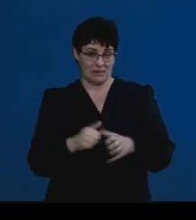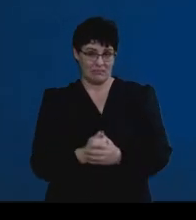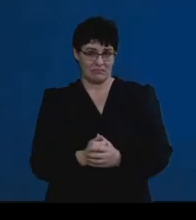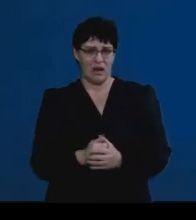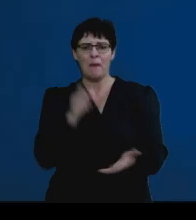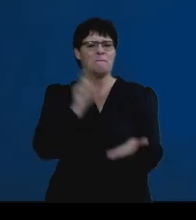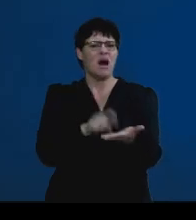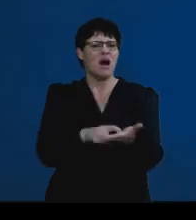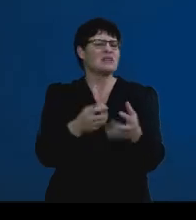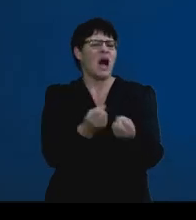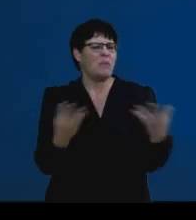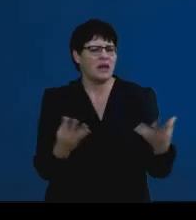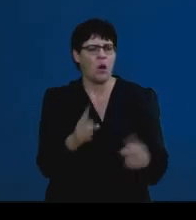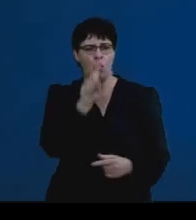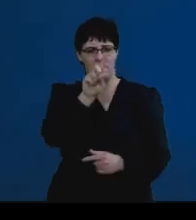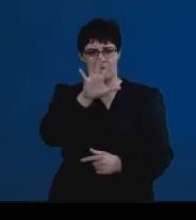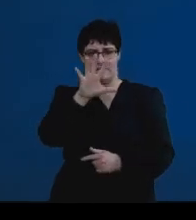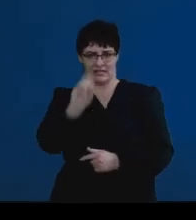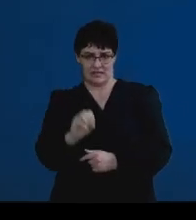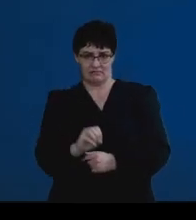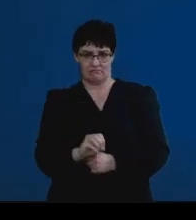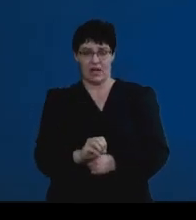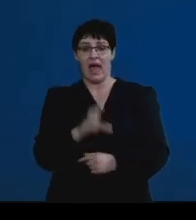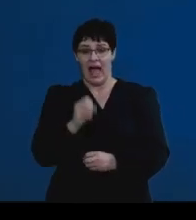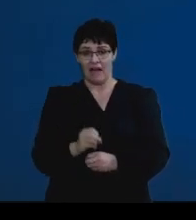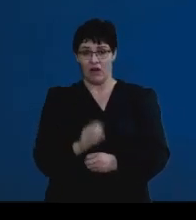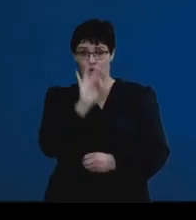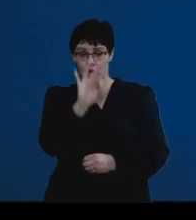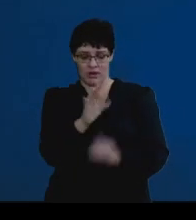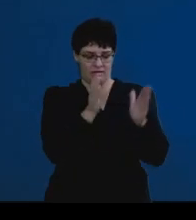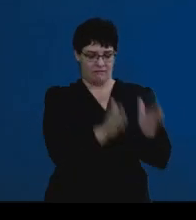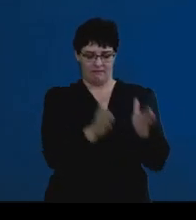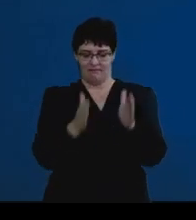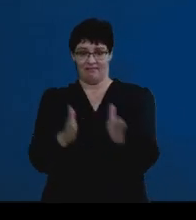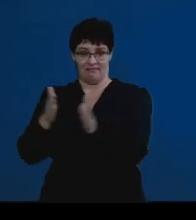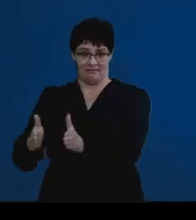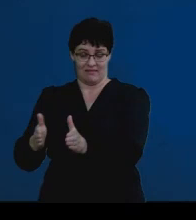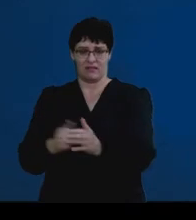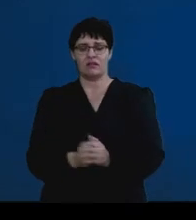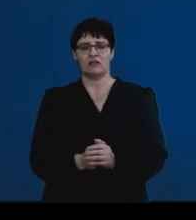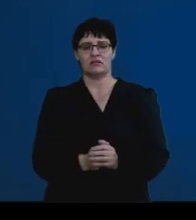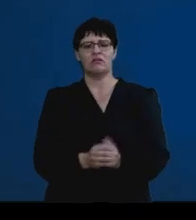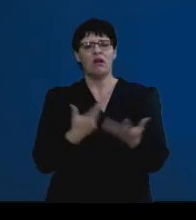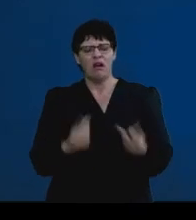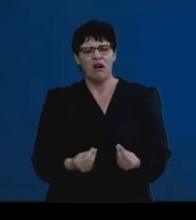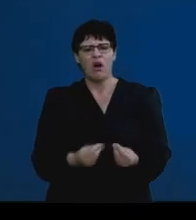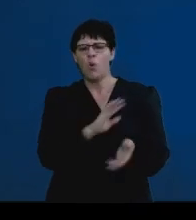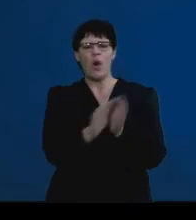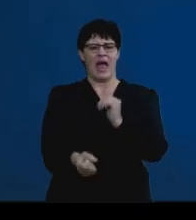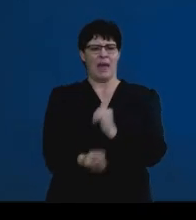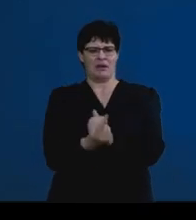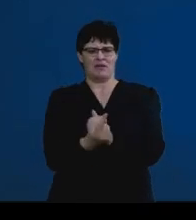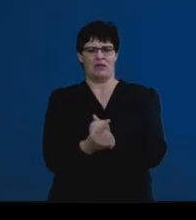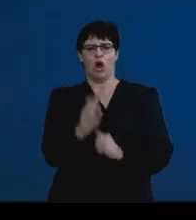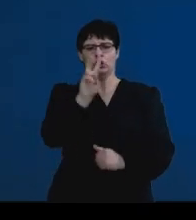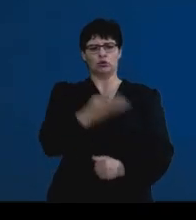marks and we know that there are three sections. Let's take some time to look at what happens in